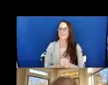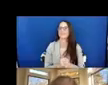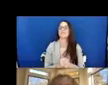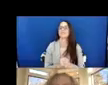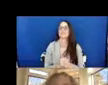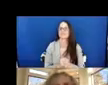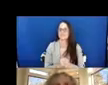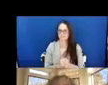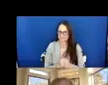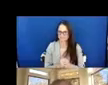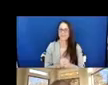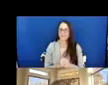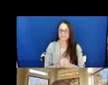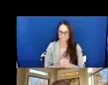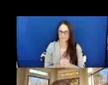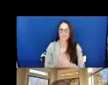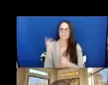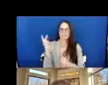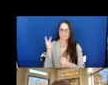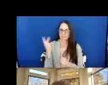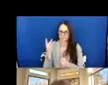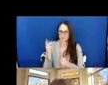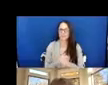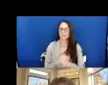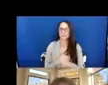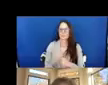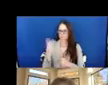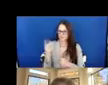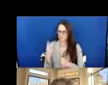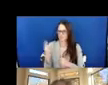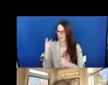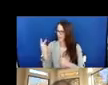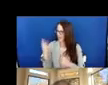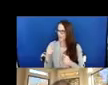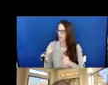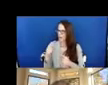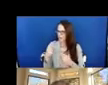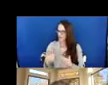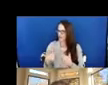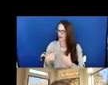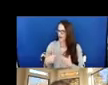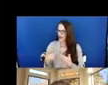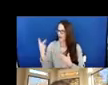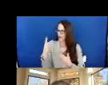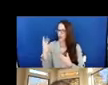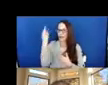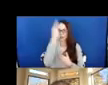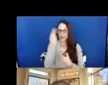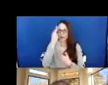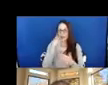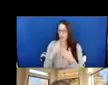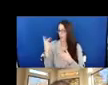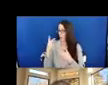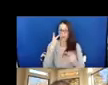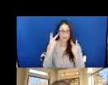Uh, so we, uh, as we talked, we realized that what we were seeing here was,